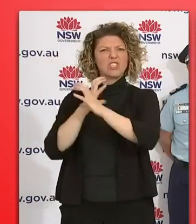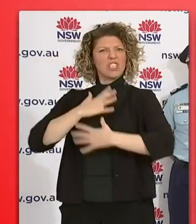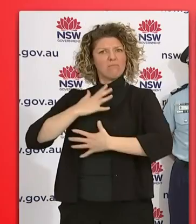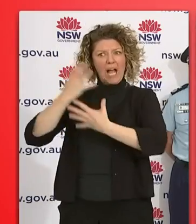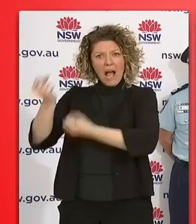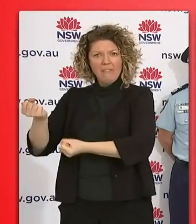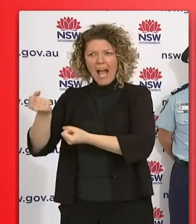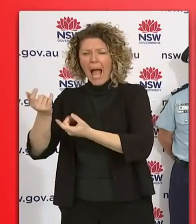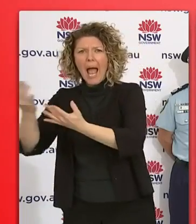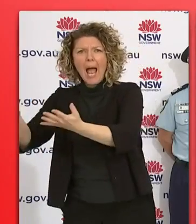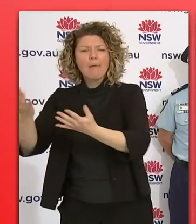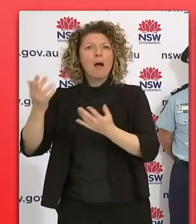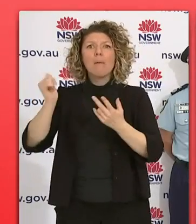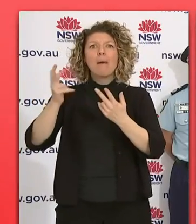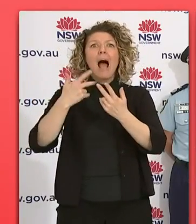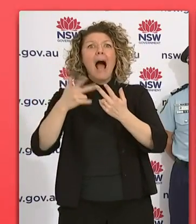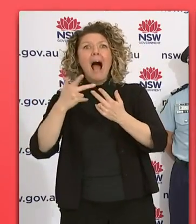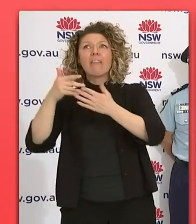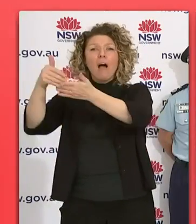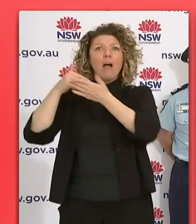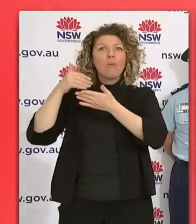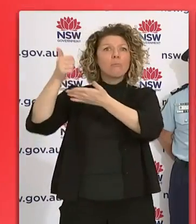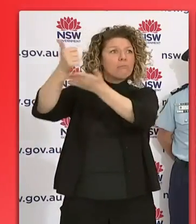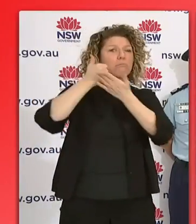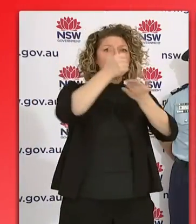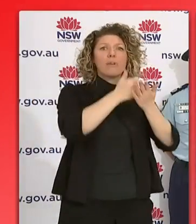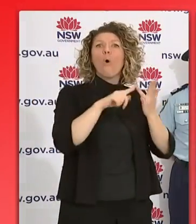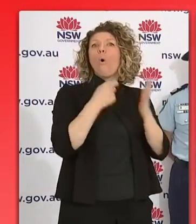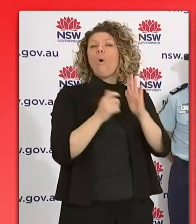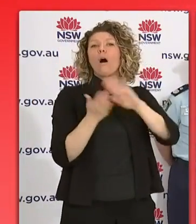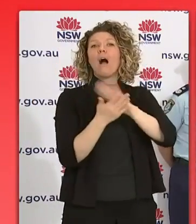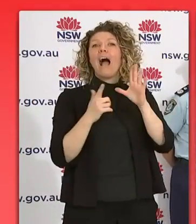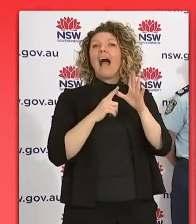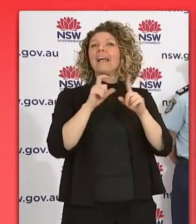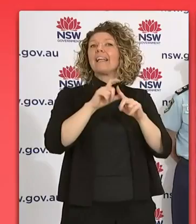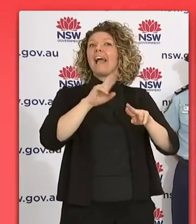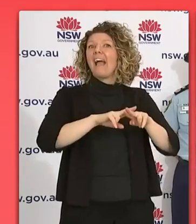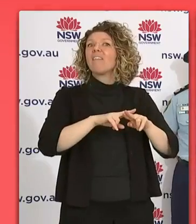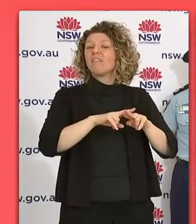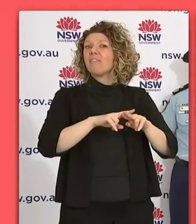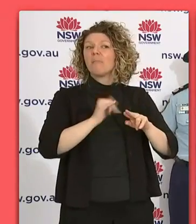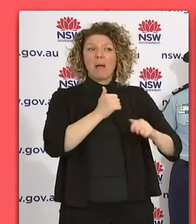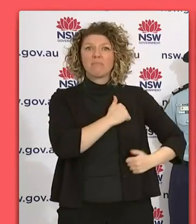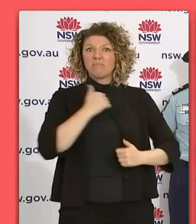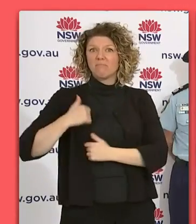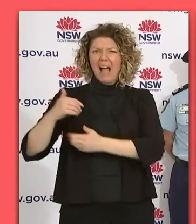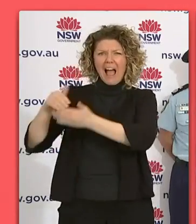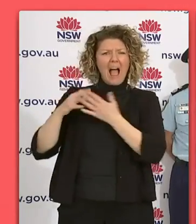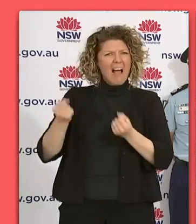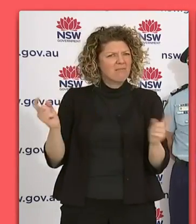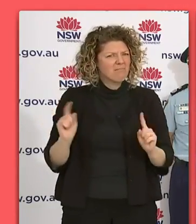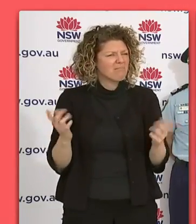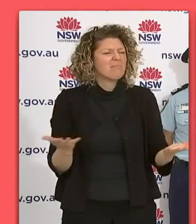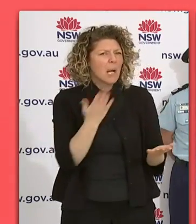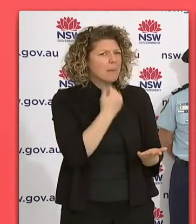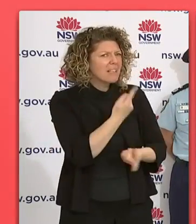extra help from the ADF? I might ask Health Minister Hazard to comment on that, but I can say at the outset that we've